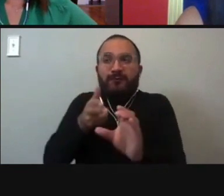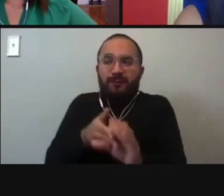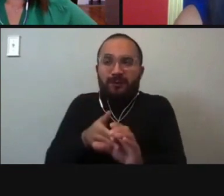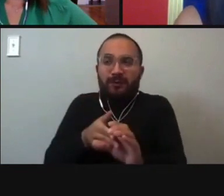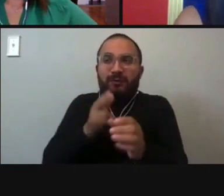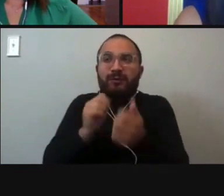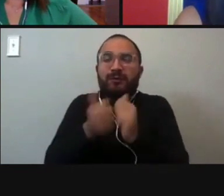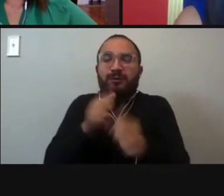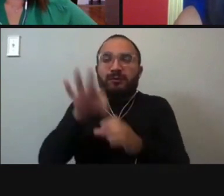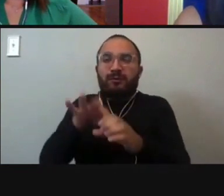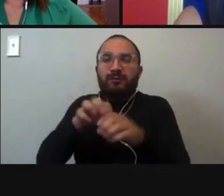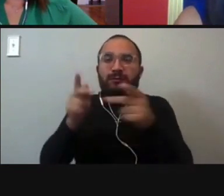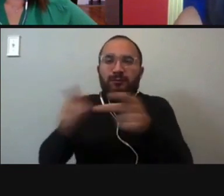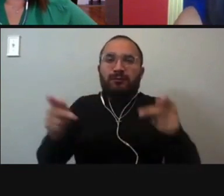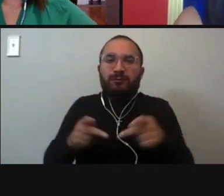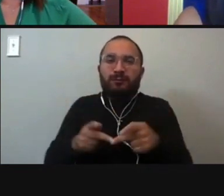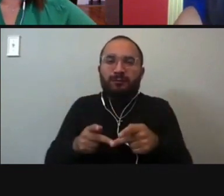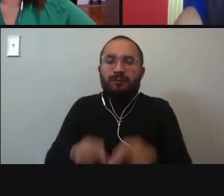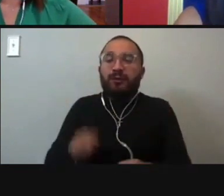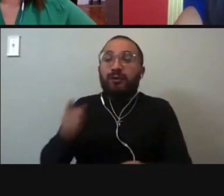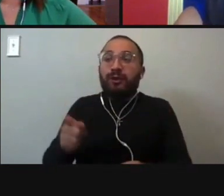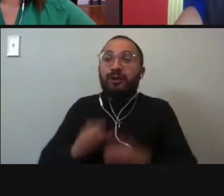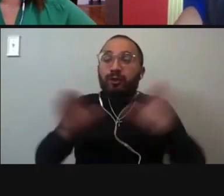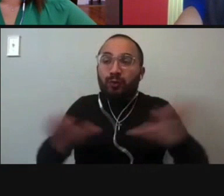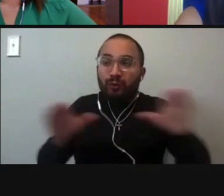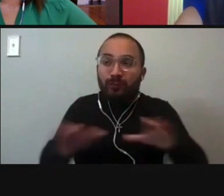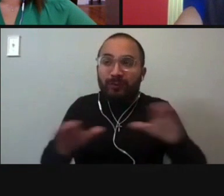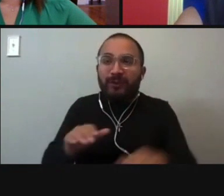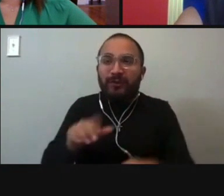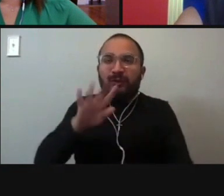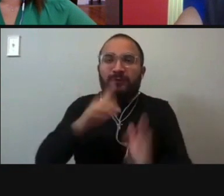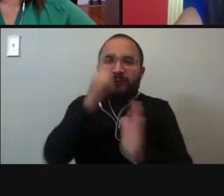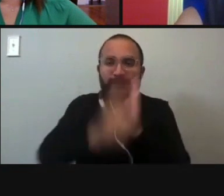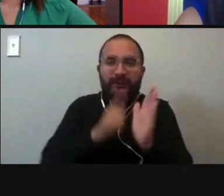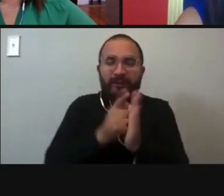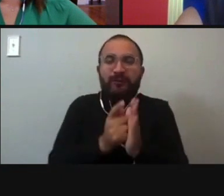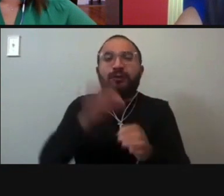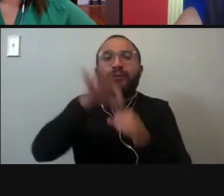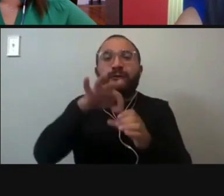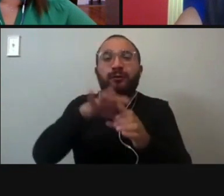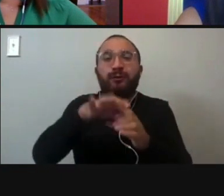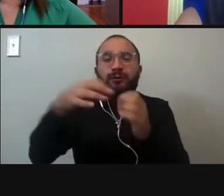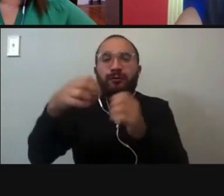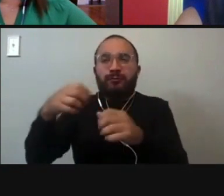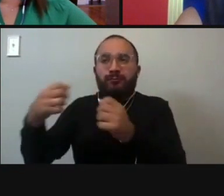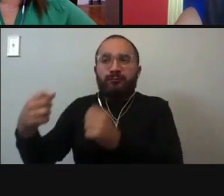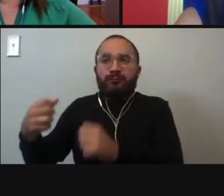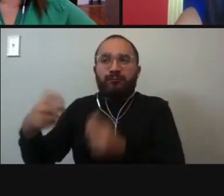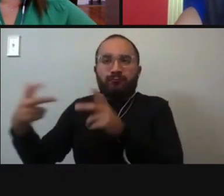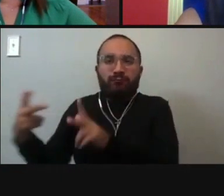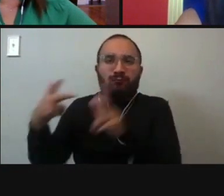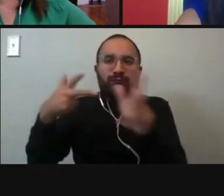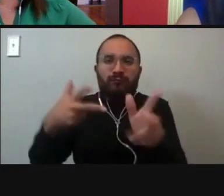department and pushing for policies like 24 hour drive through polling locations? Yes. I,